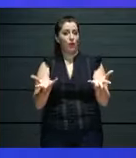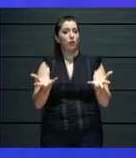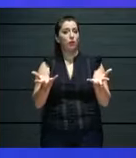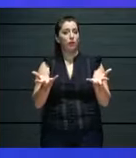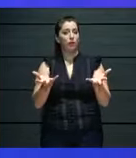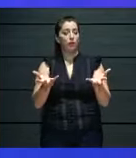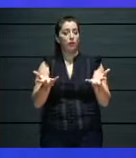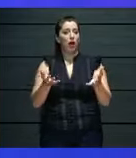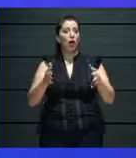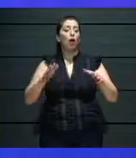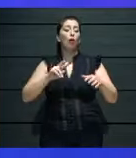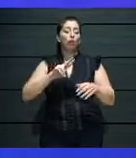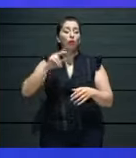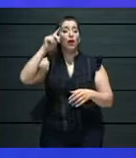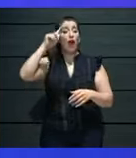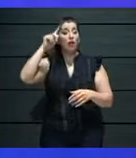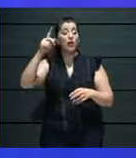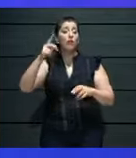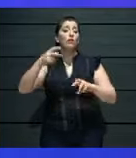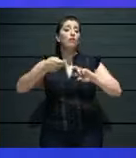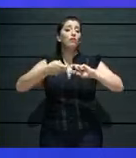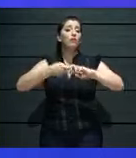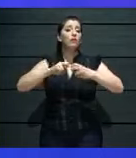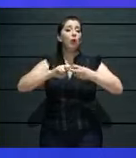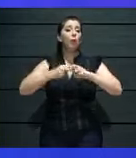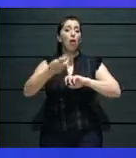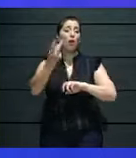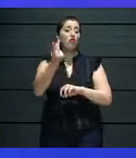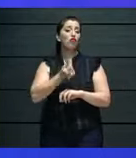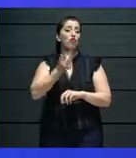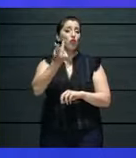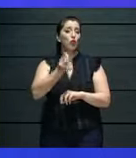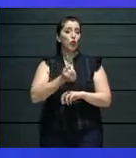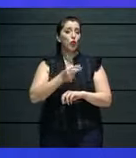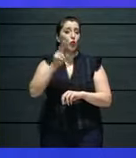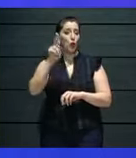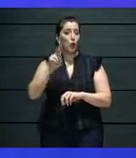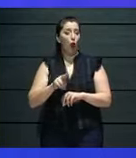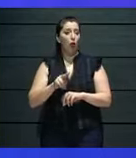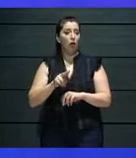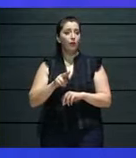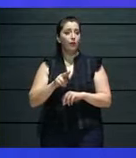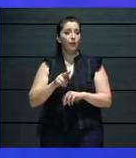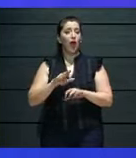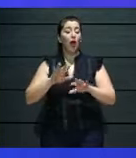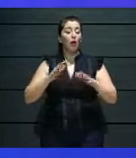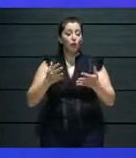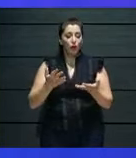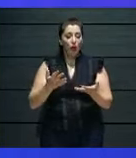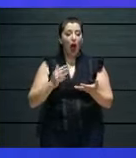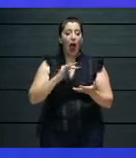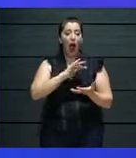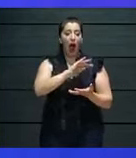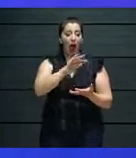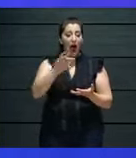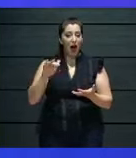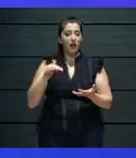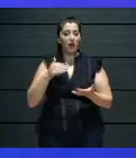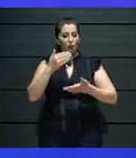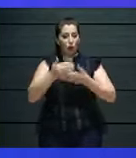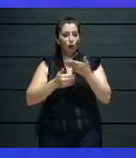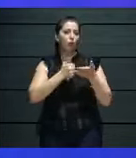aid is at the moment for all people who are so dear to us that profess the arts.